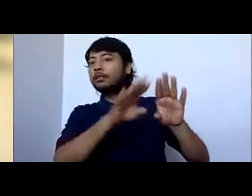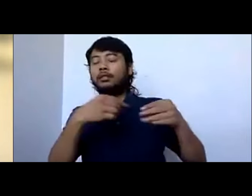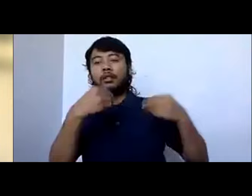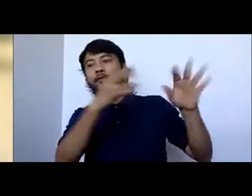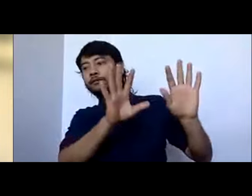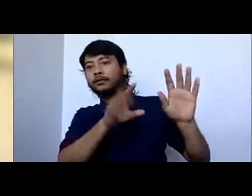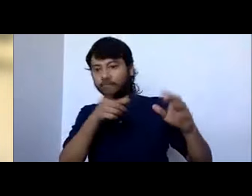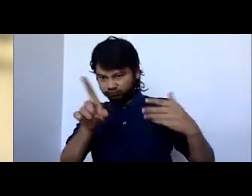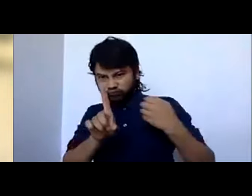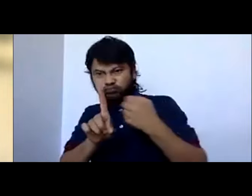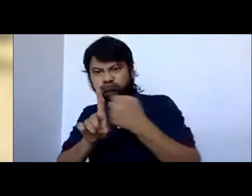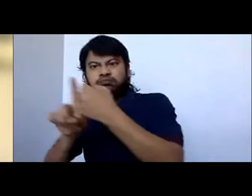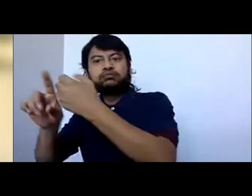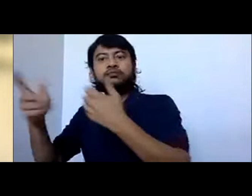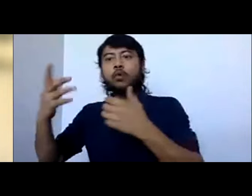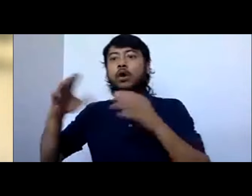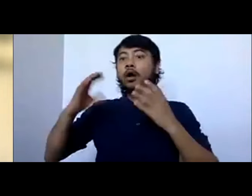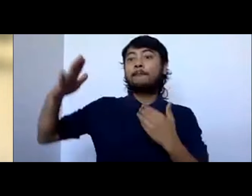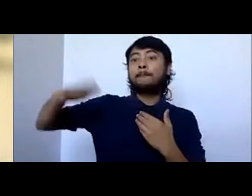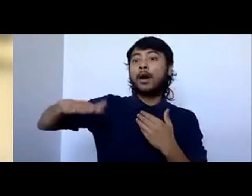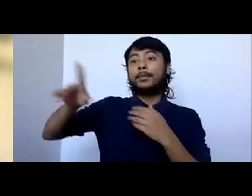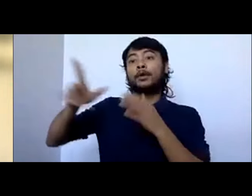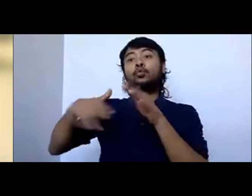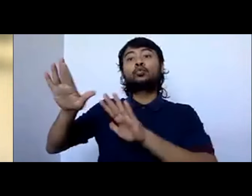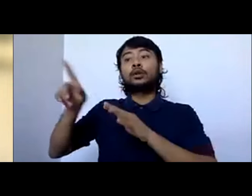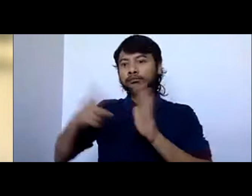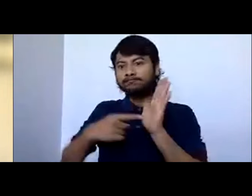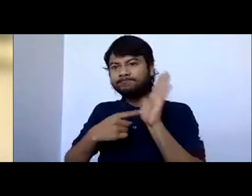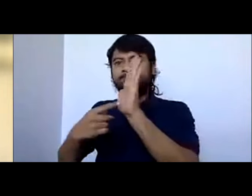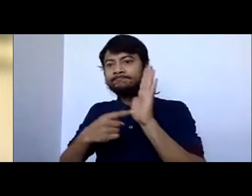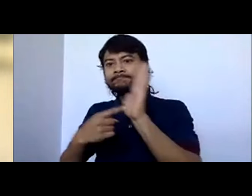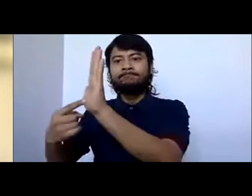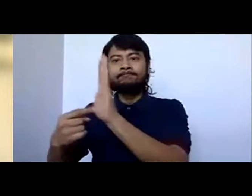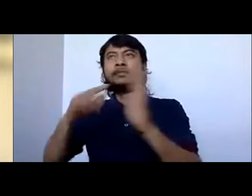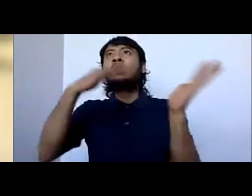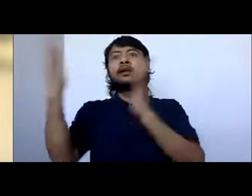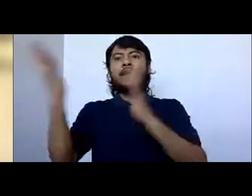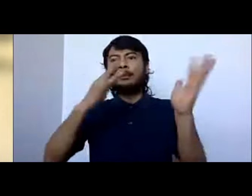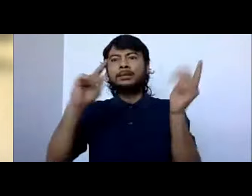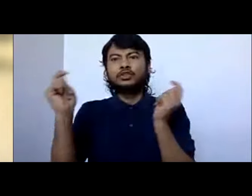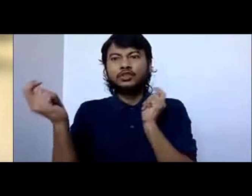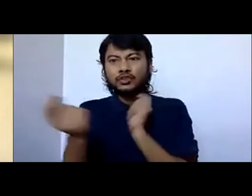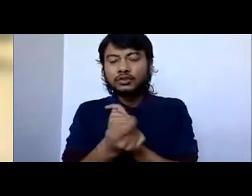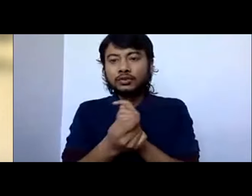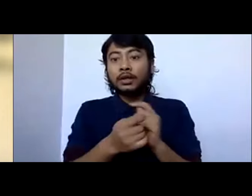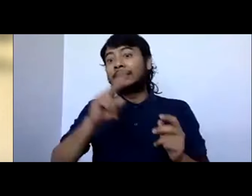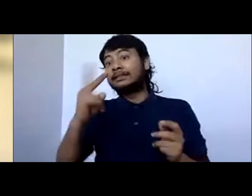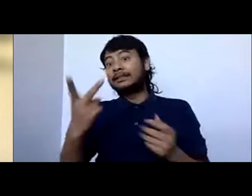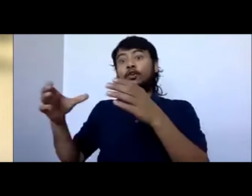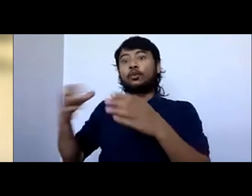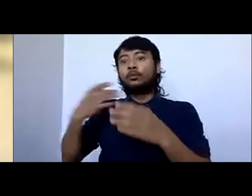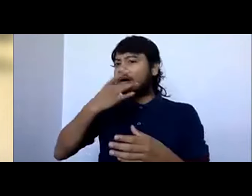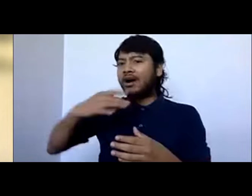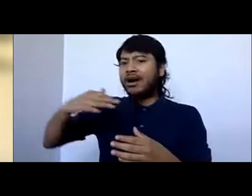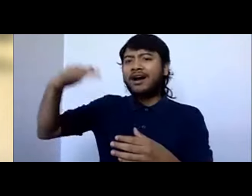that's needed on climate change. But then on the other side, I've been talking to people, you know, who are in their 70s, 80s and 90s and they're saying,